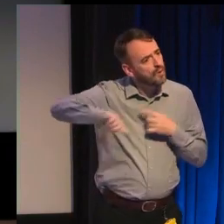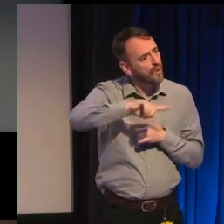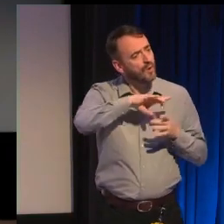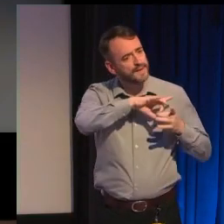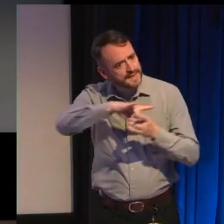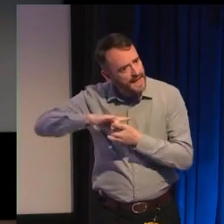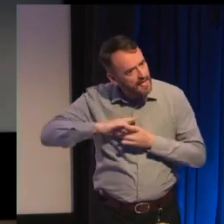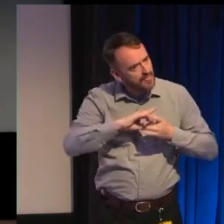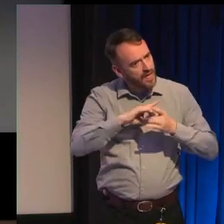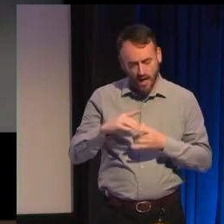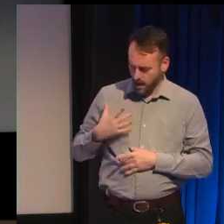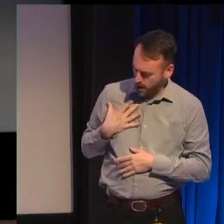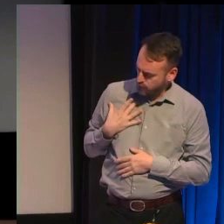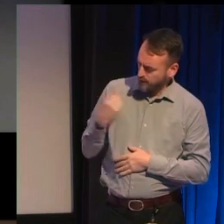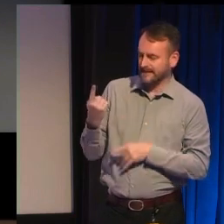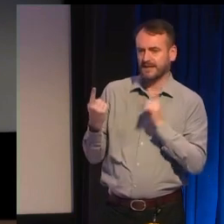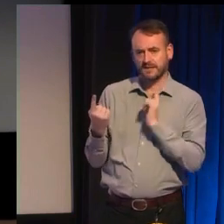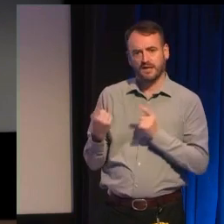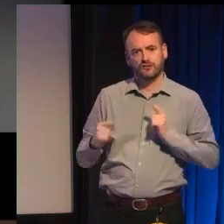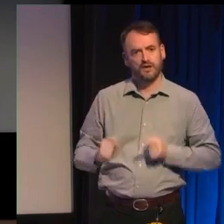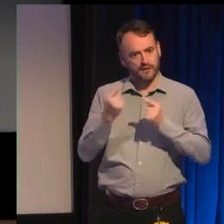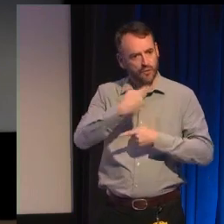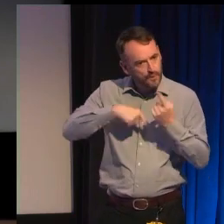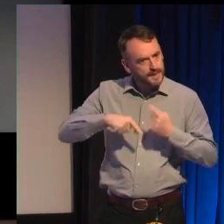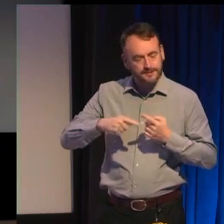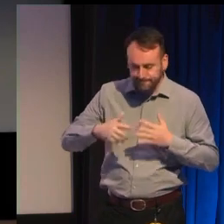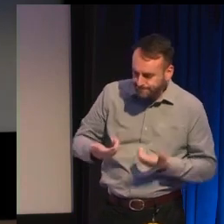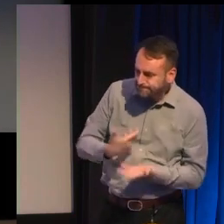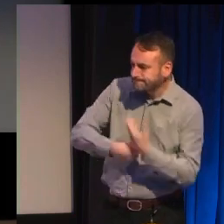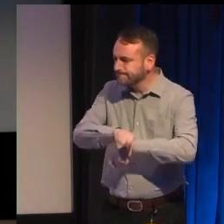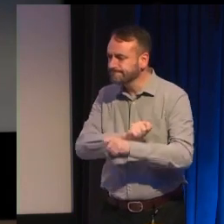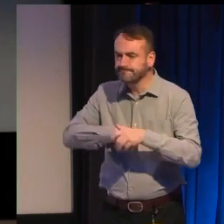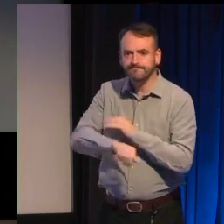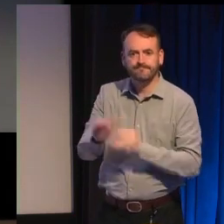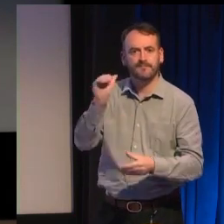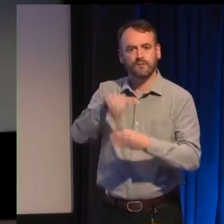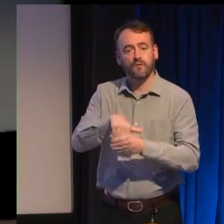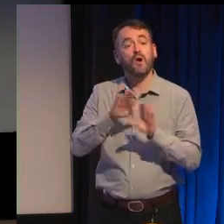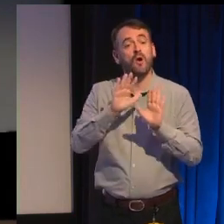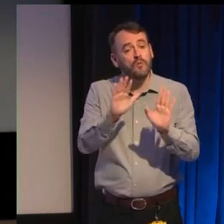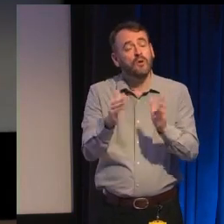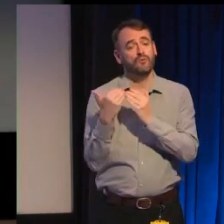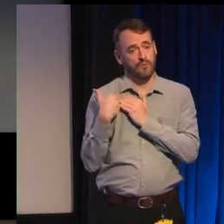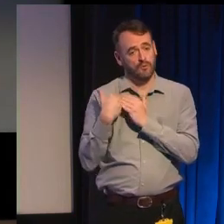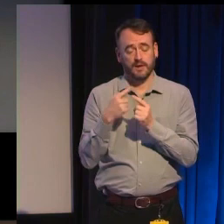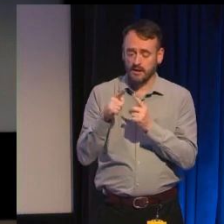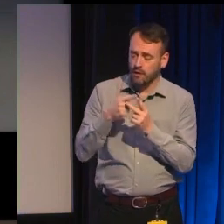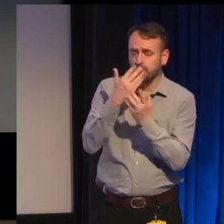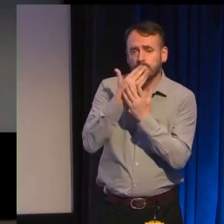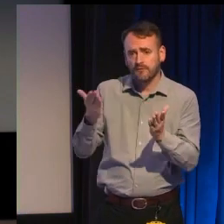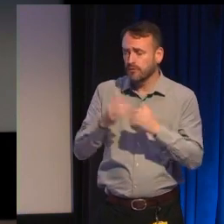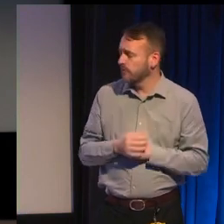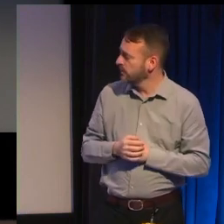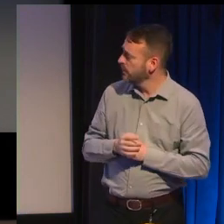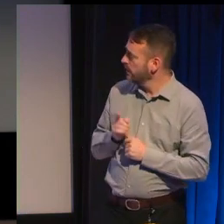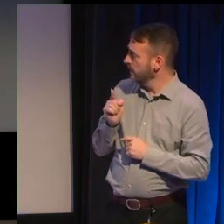and doing it in a responsible and respectful way so this is a craft oriented talk